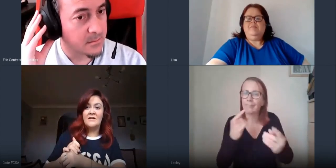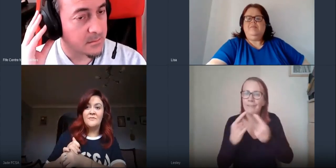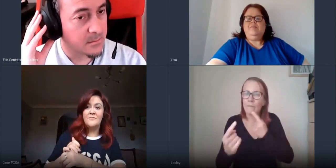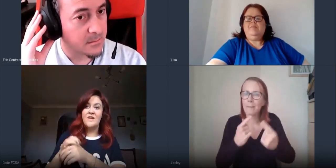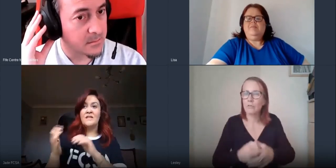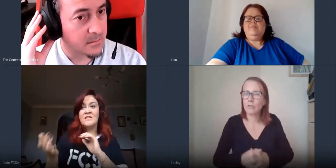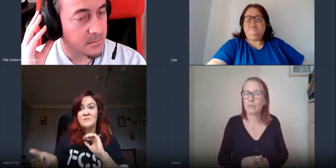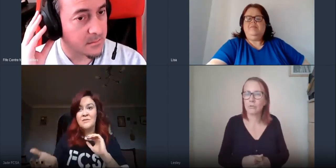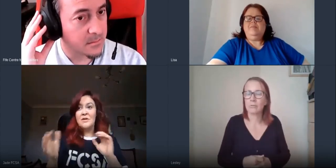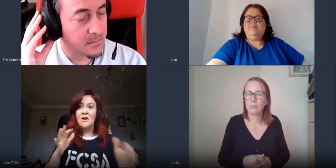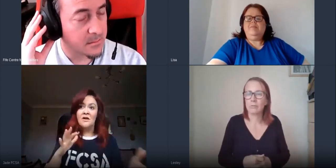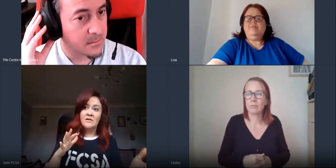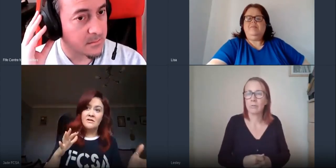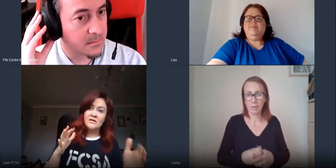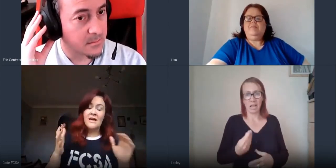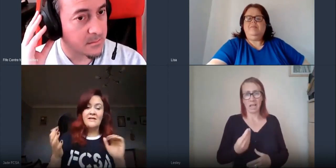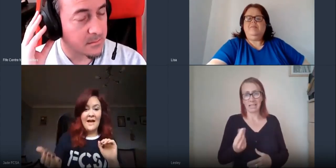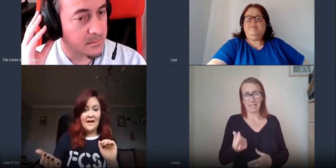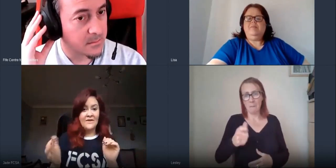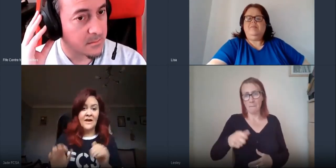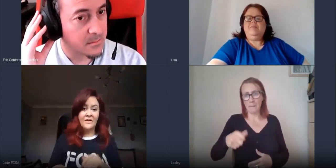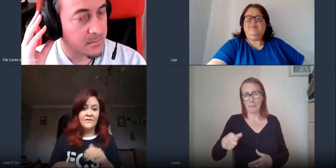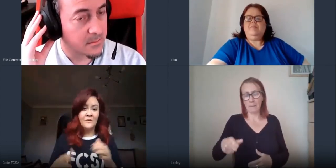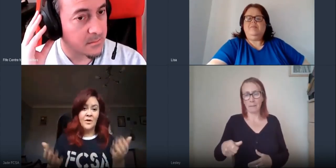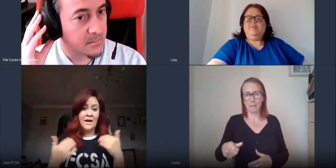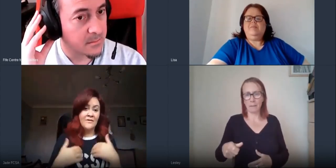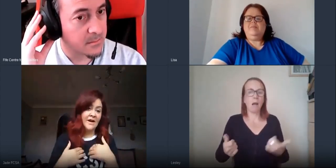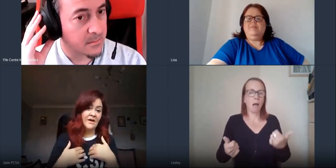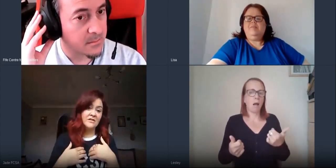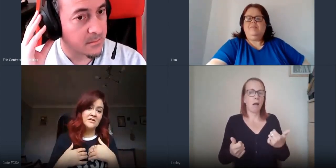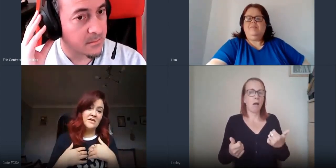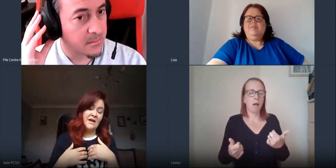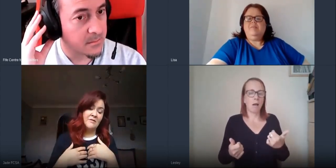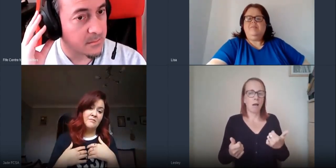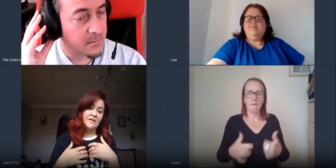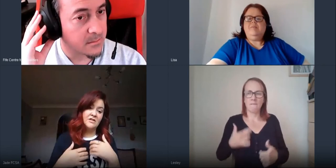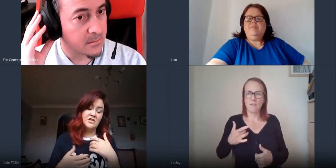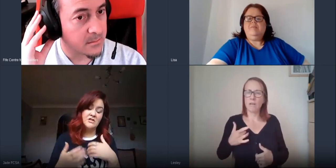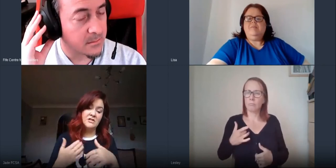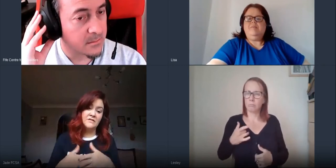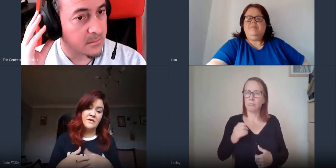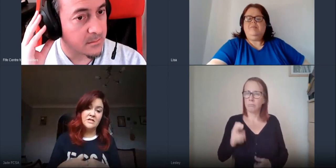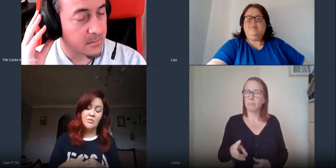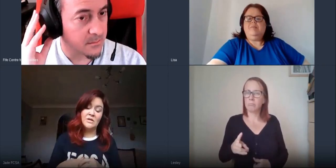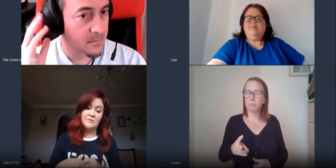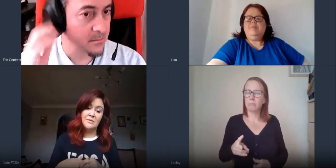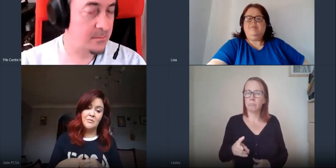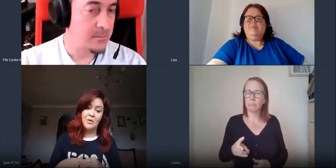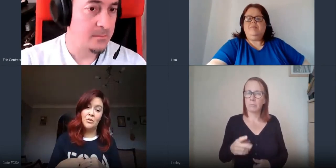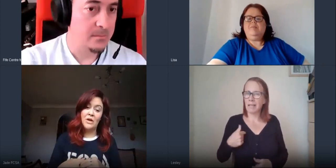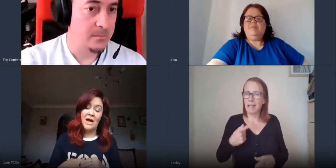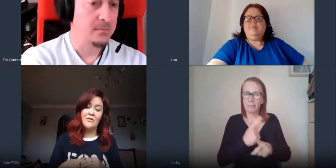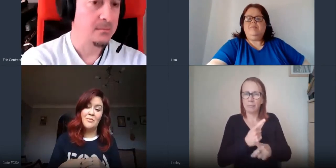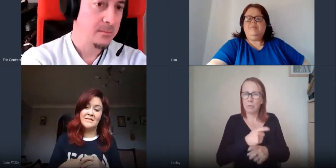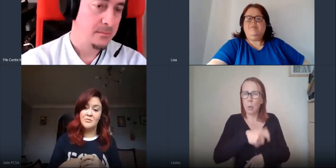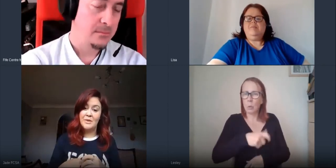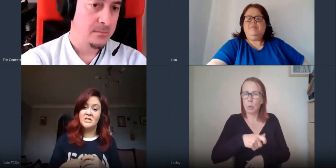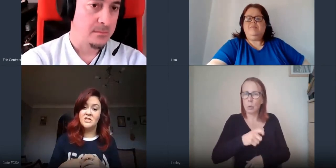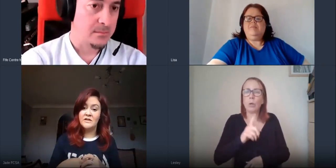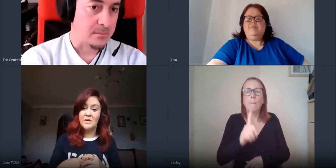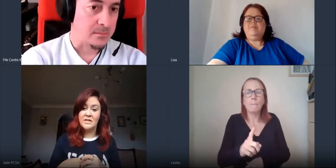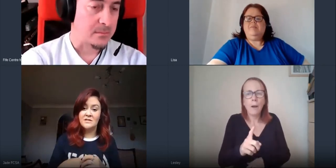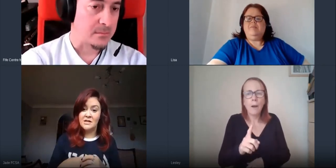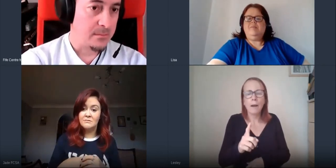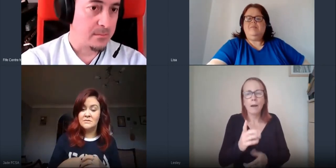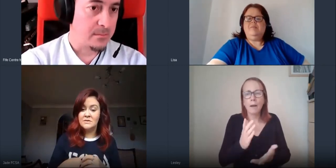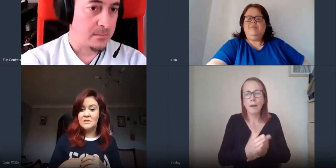i think some people are getting the hang of it now from what i've heard um and the students that have kind of spoken to me but we'll have a better picture in the